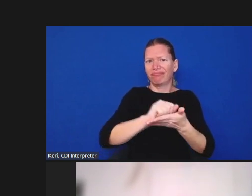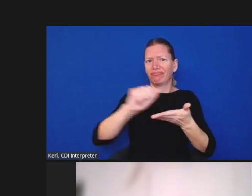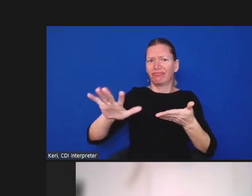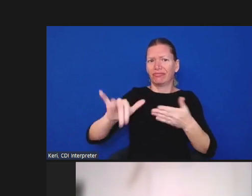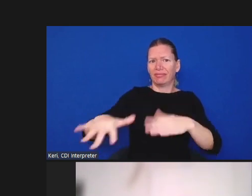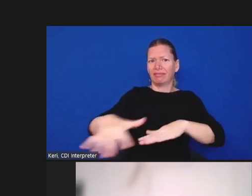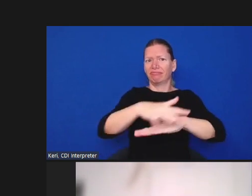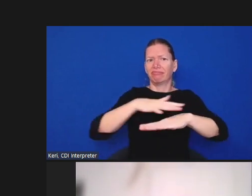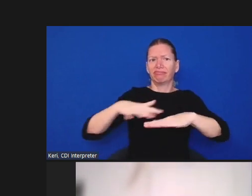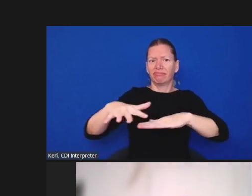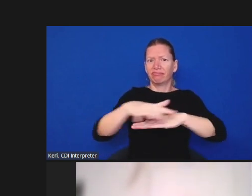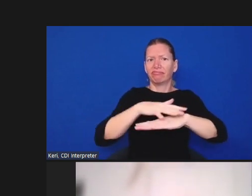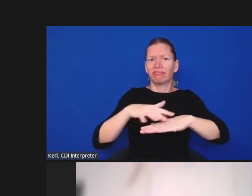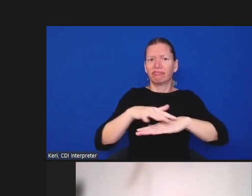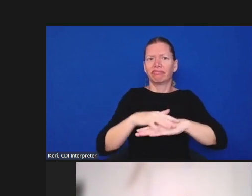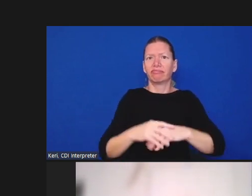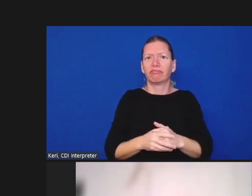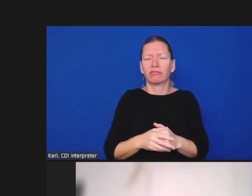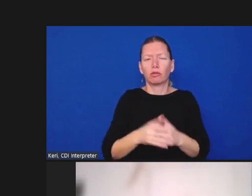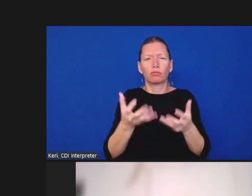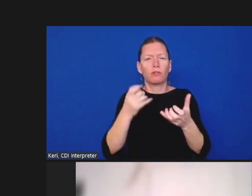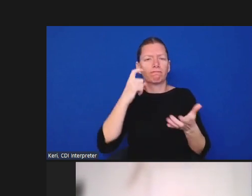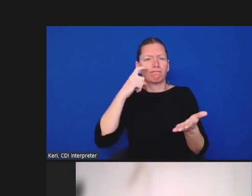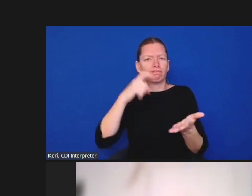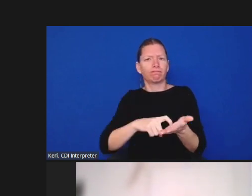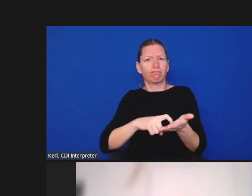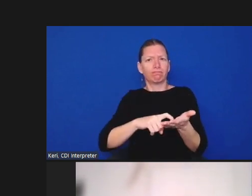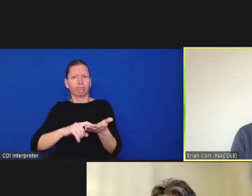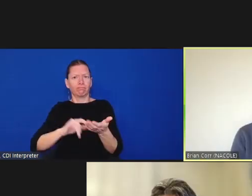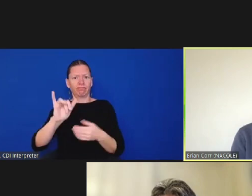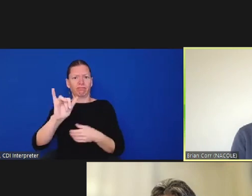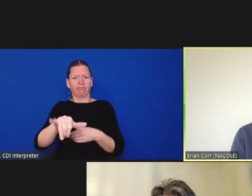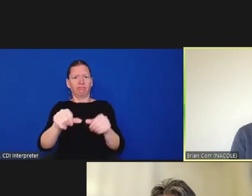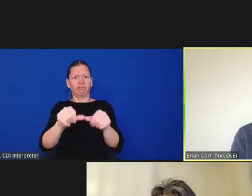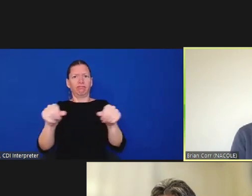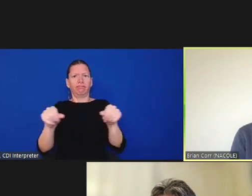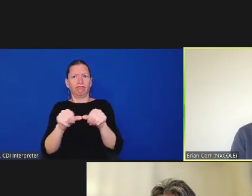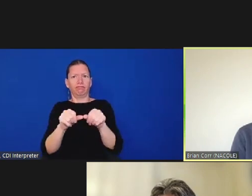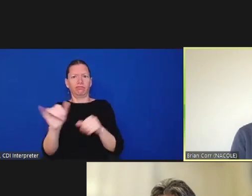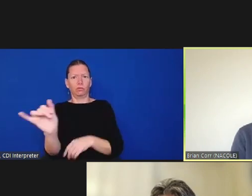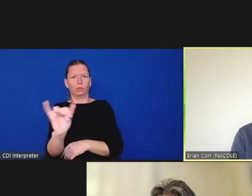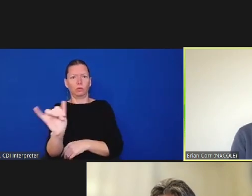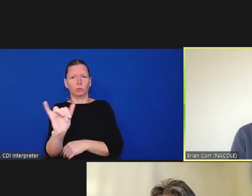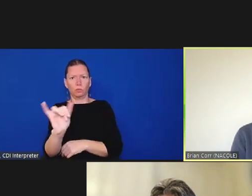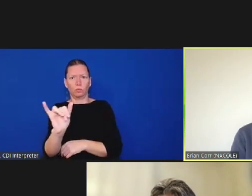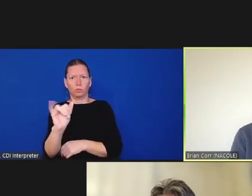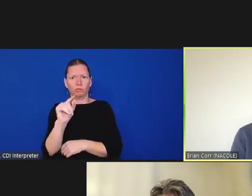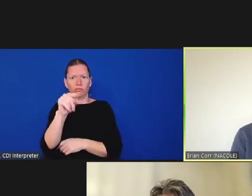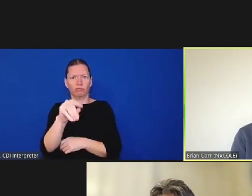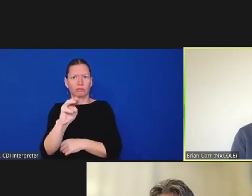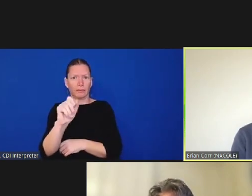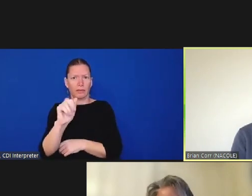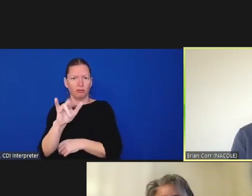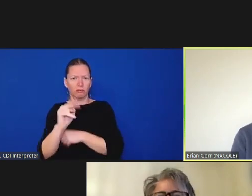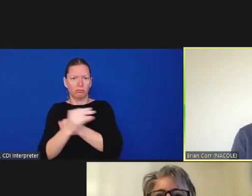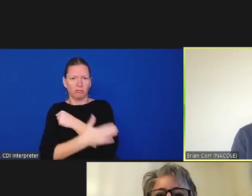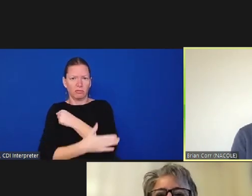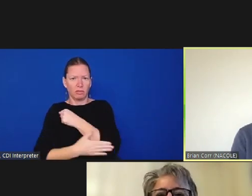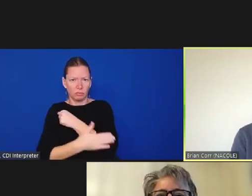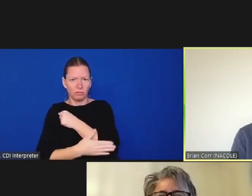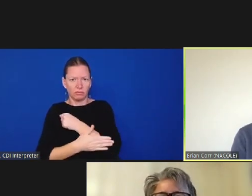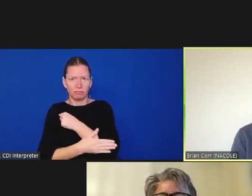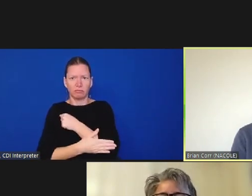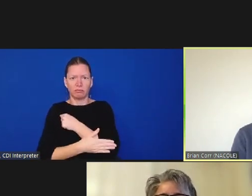know that there are others who walk these lands before us and who um survive today despite the